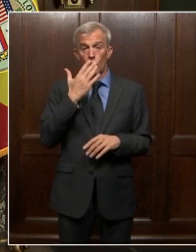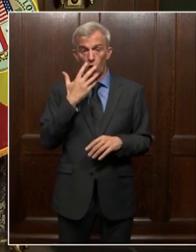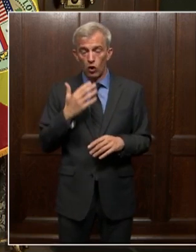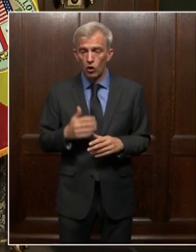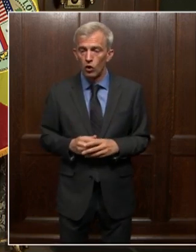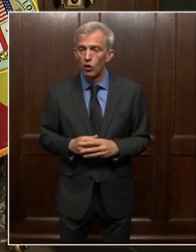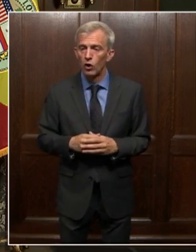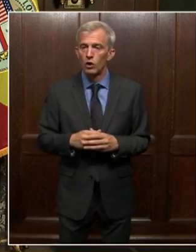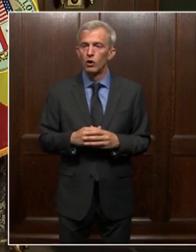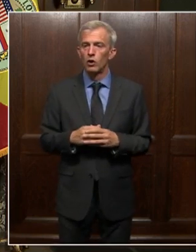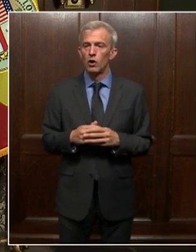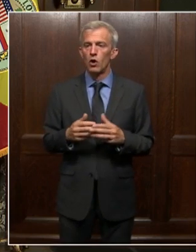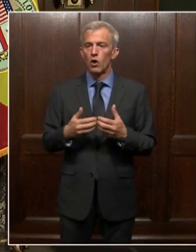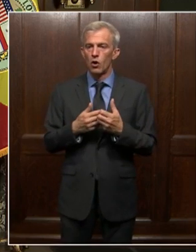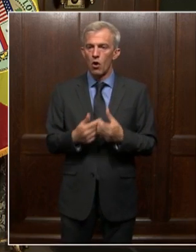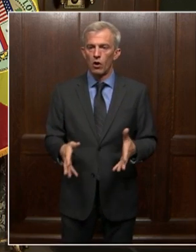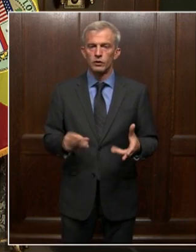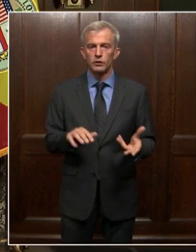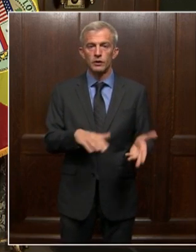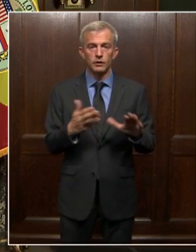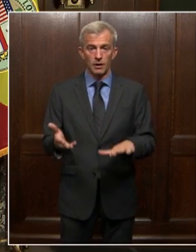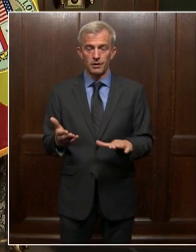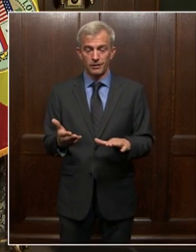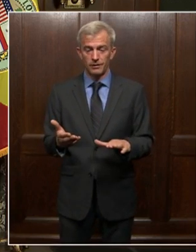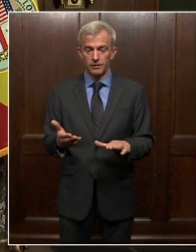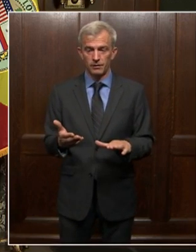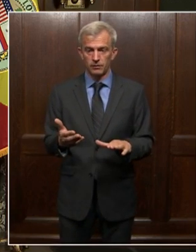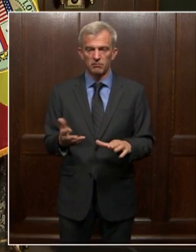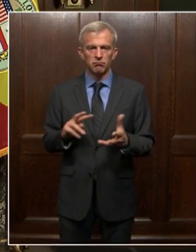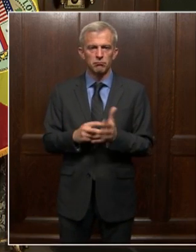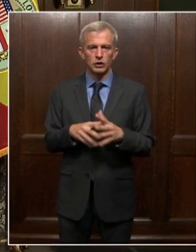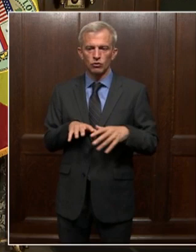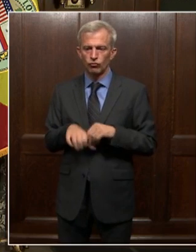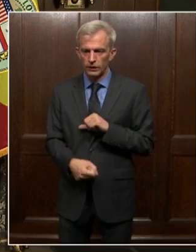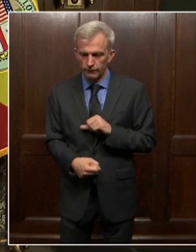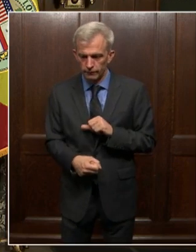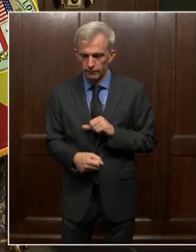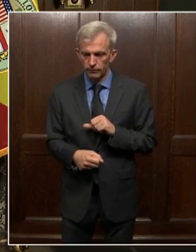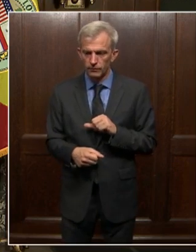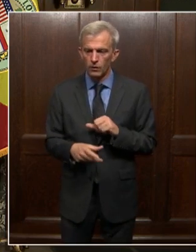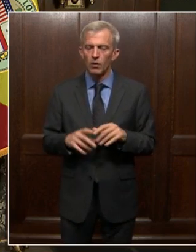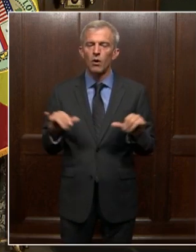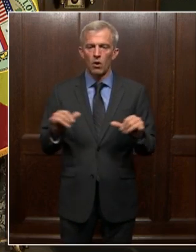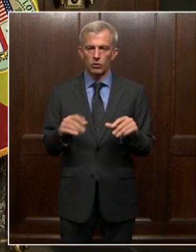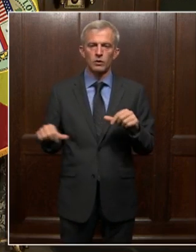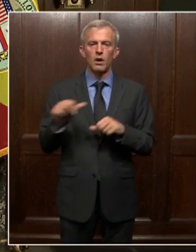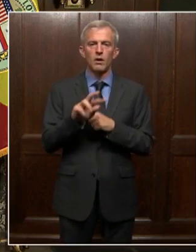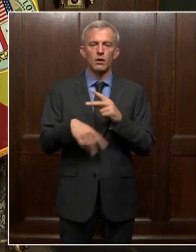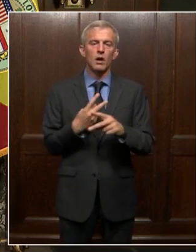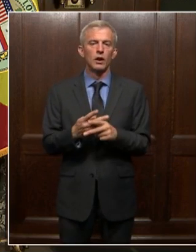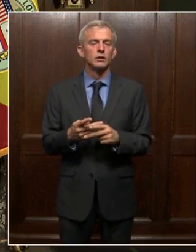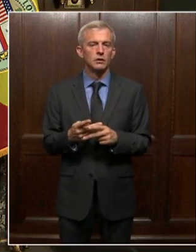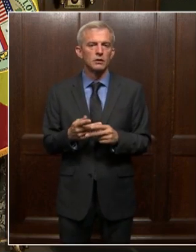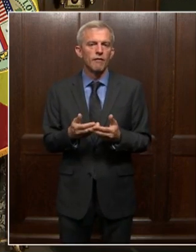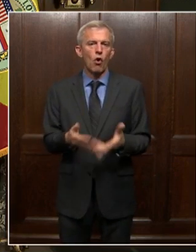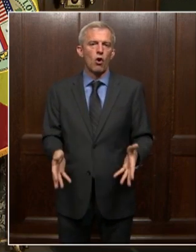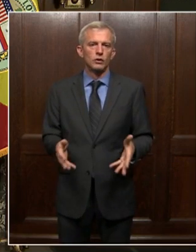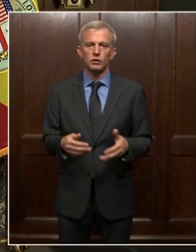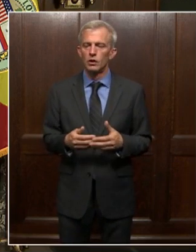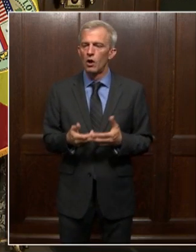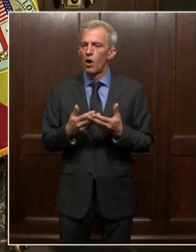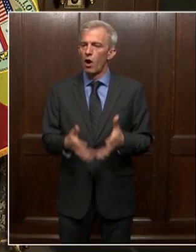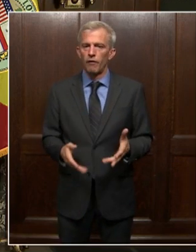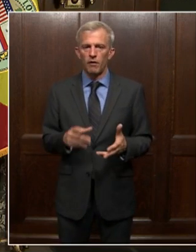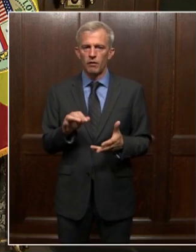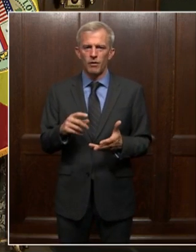Loss and death and with that comes grief. There are also other types of losses. Losses of what